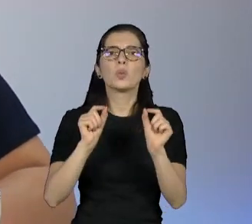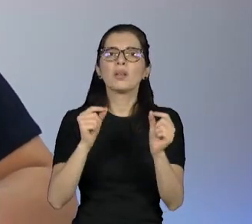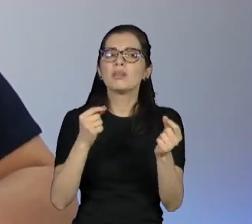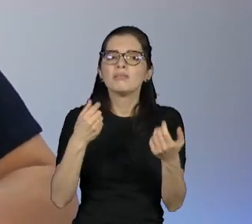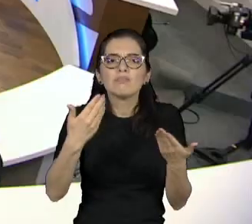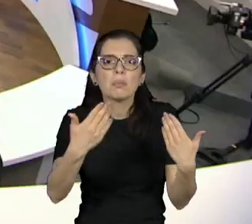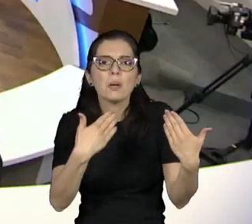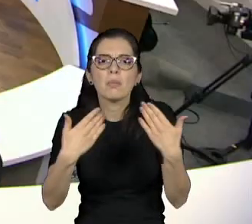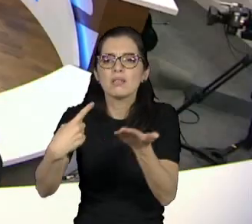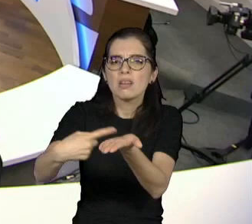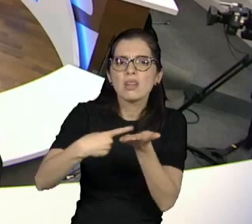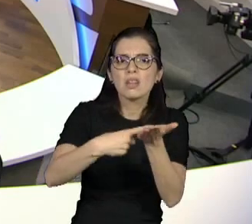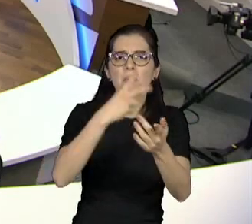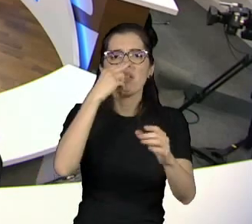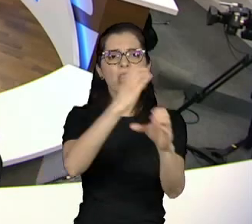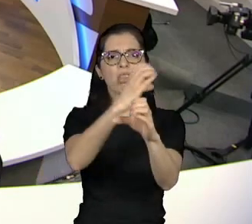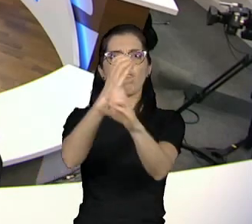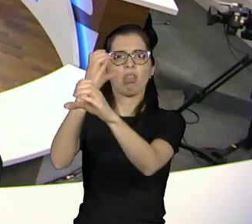existe.